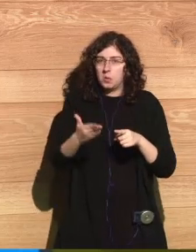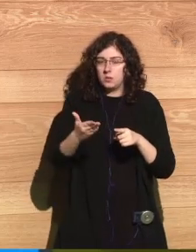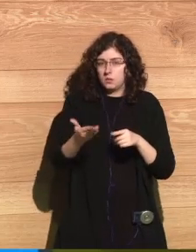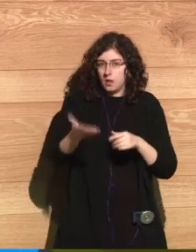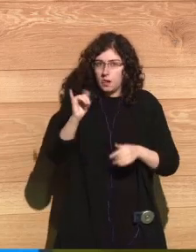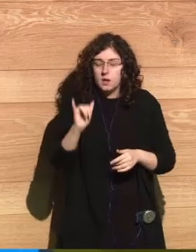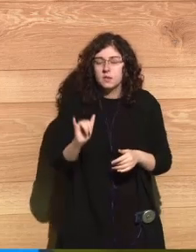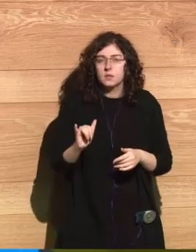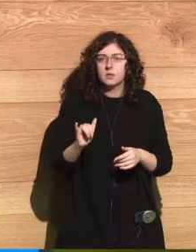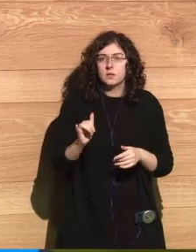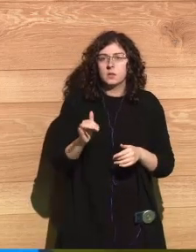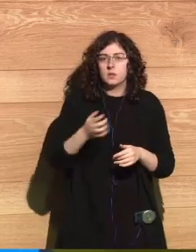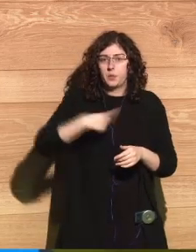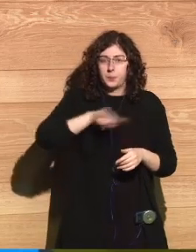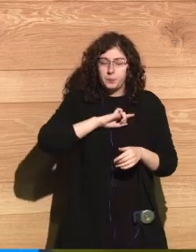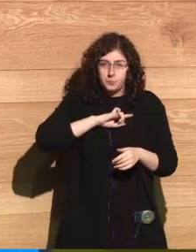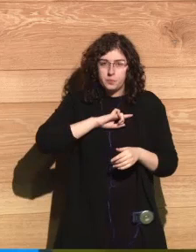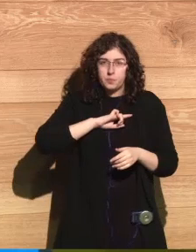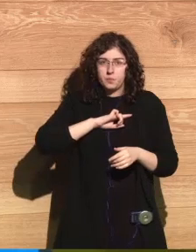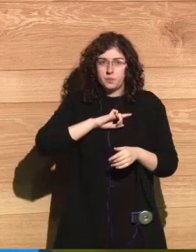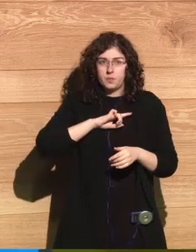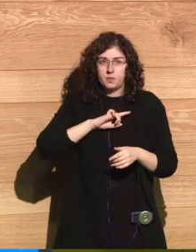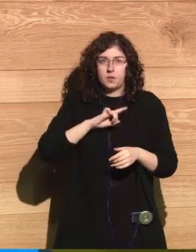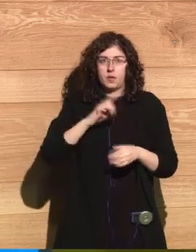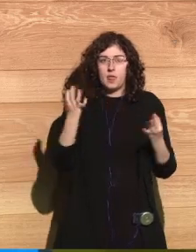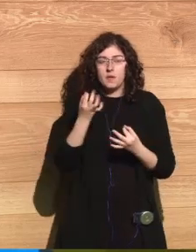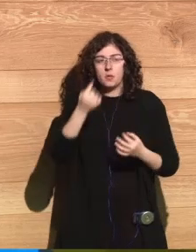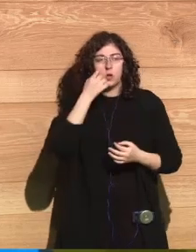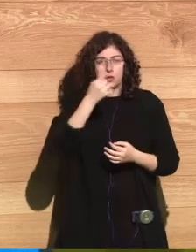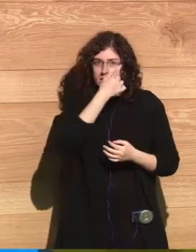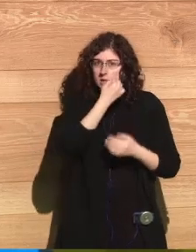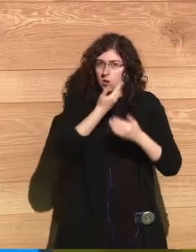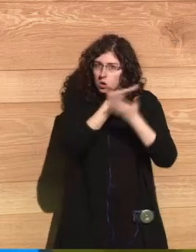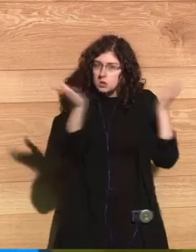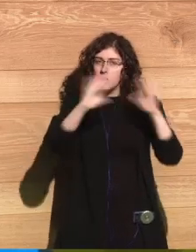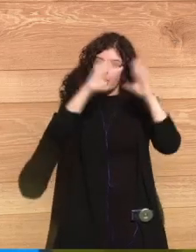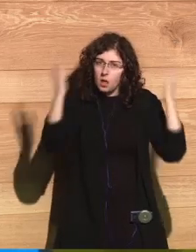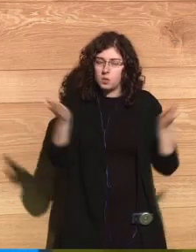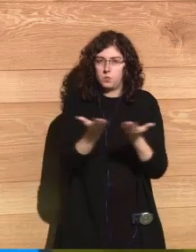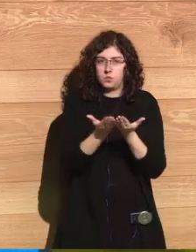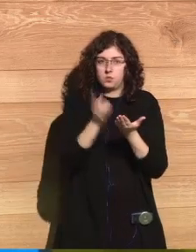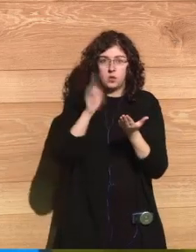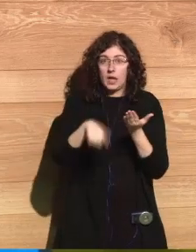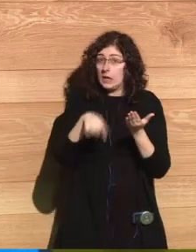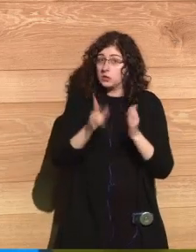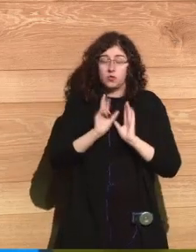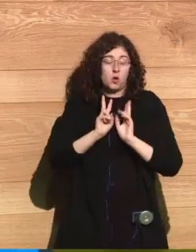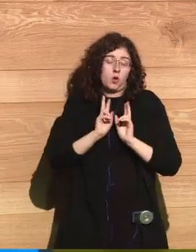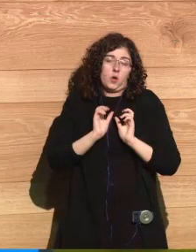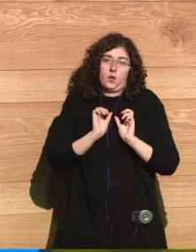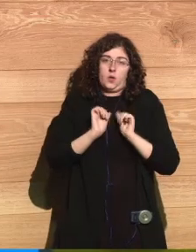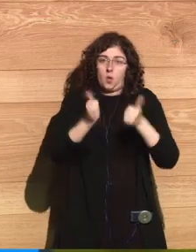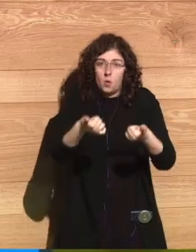a witness to the world. This is simply a beginning of nuclear age. This is the beginning